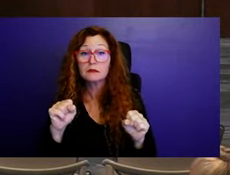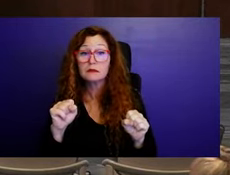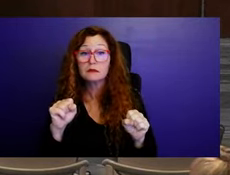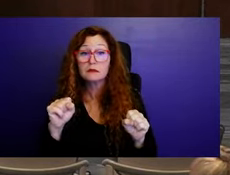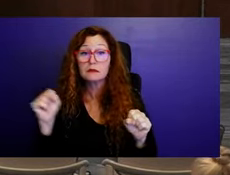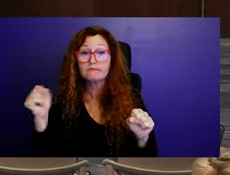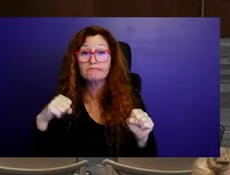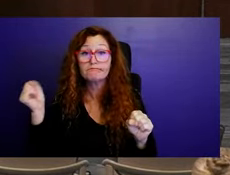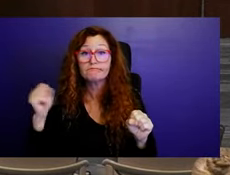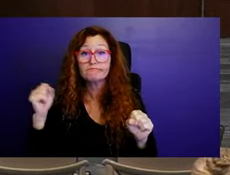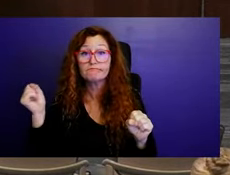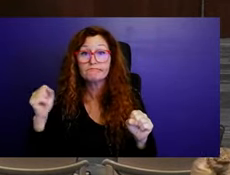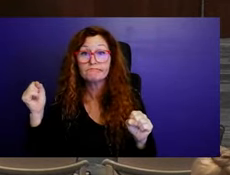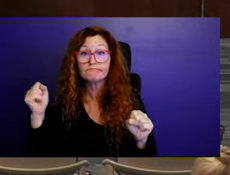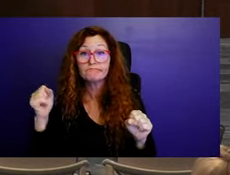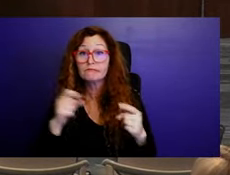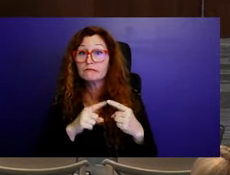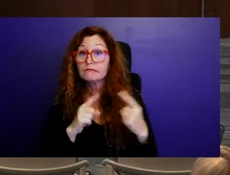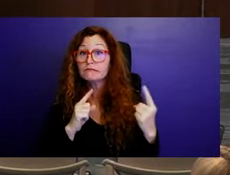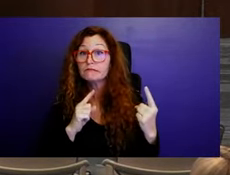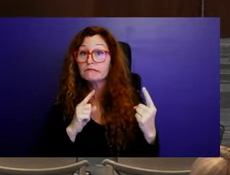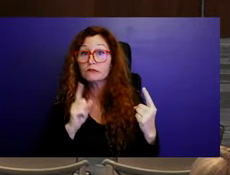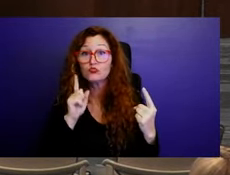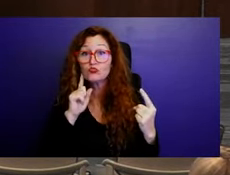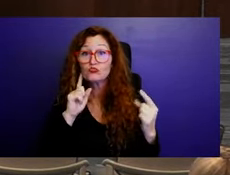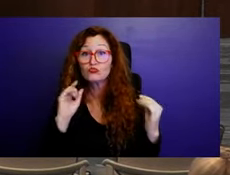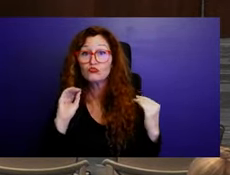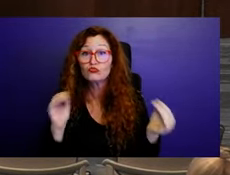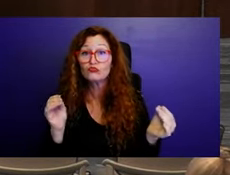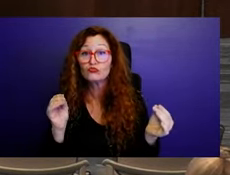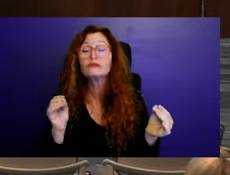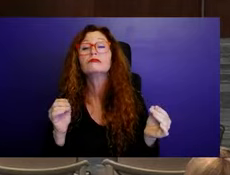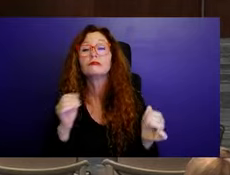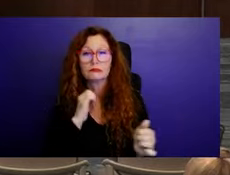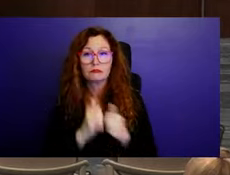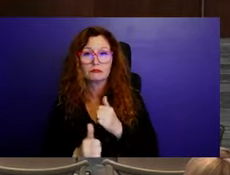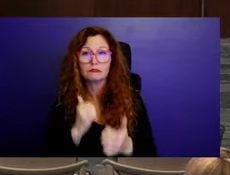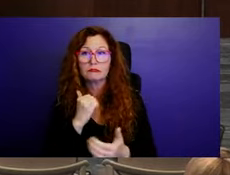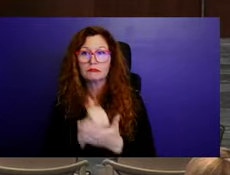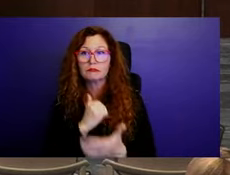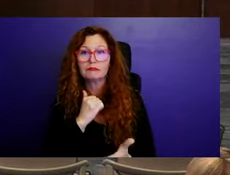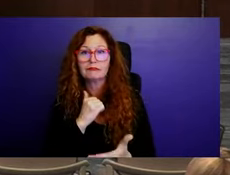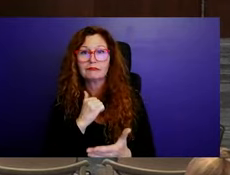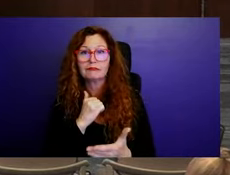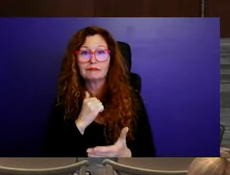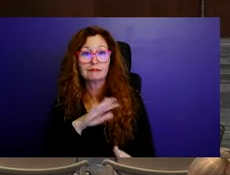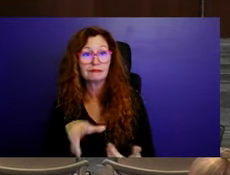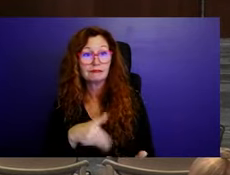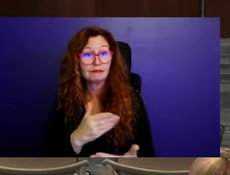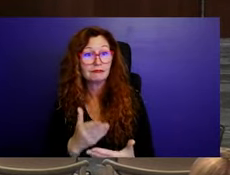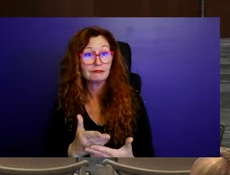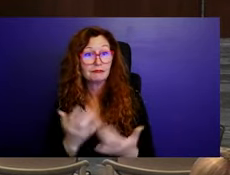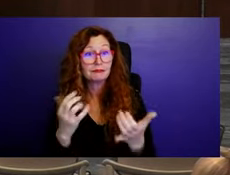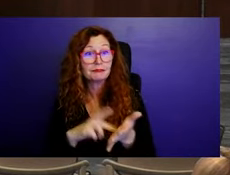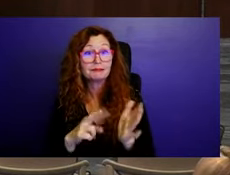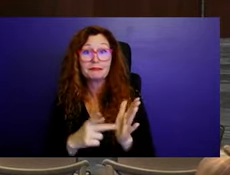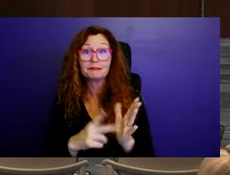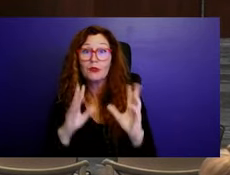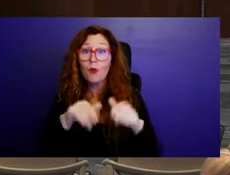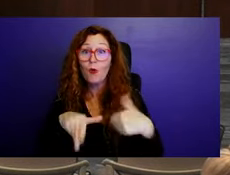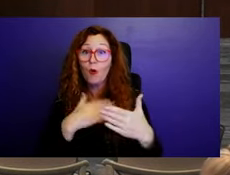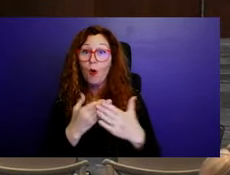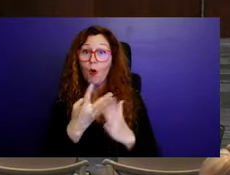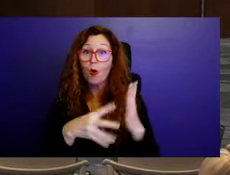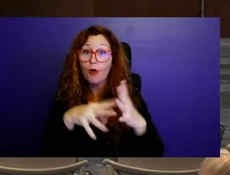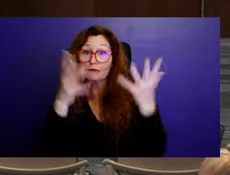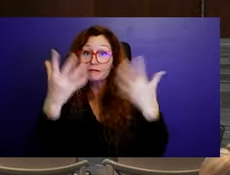Aye. All those who oppose say no. The ayes have it. Motion passes unanimously. And with that, we conclude all the items on the agenda. And I want